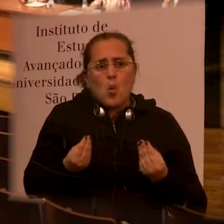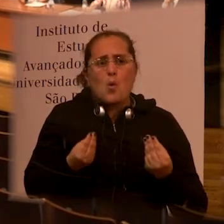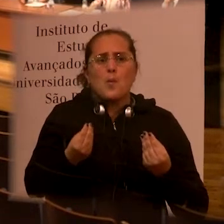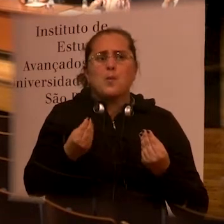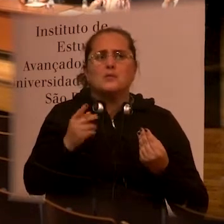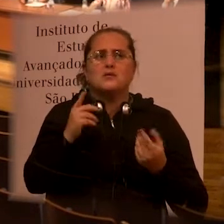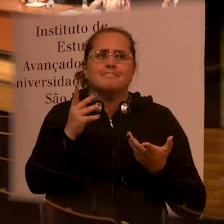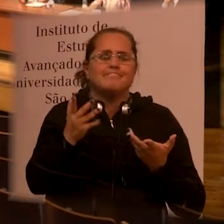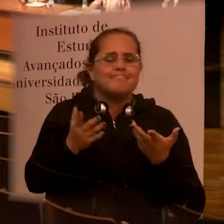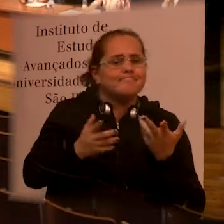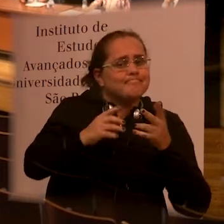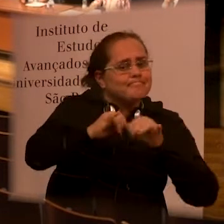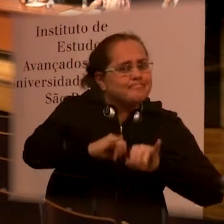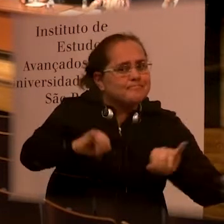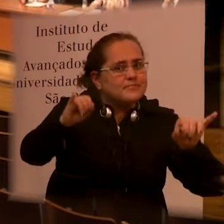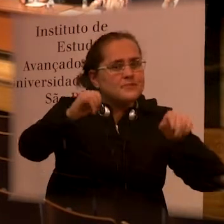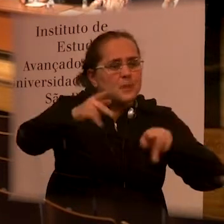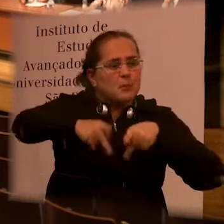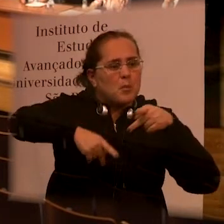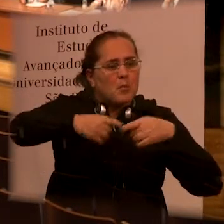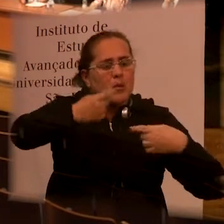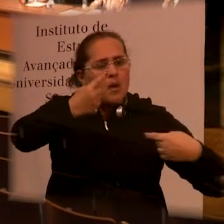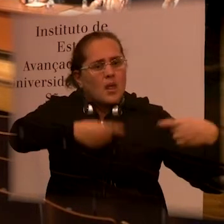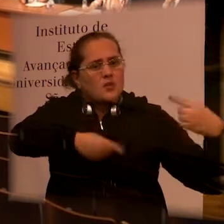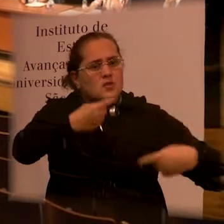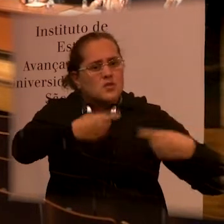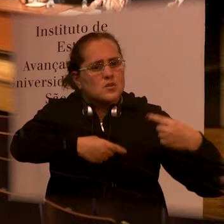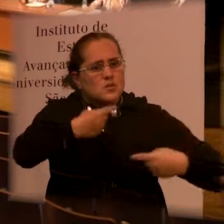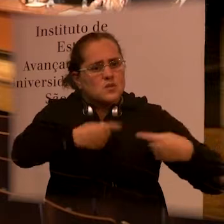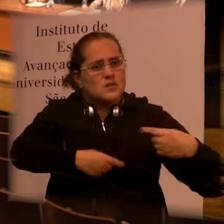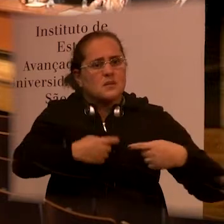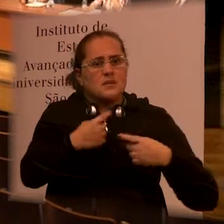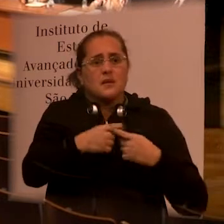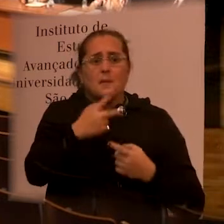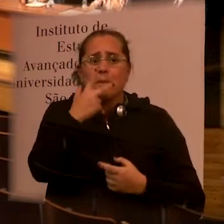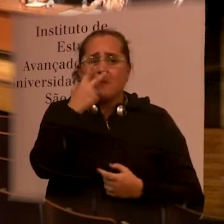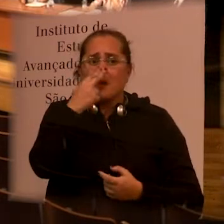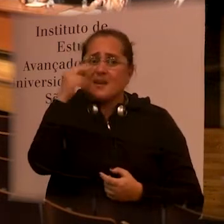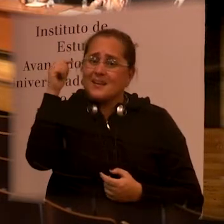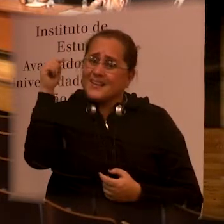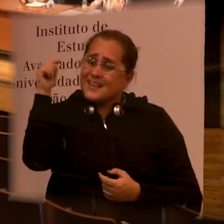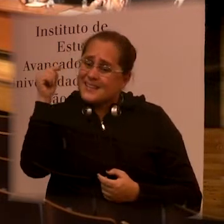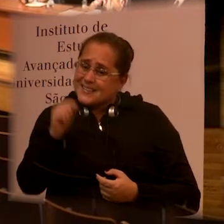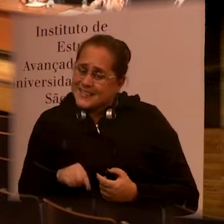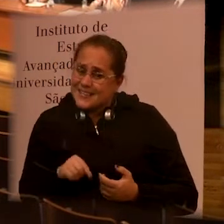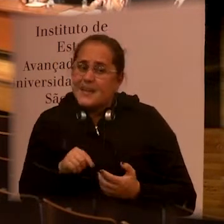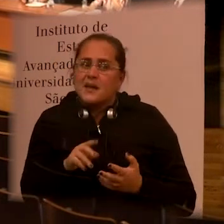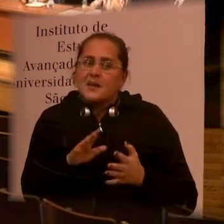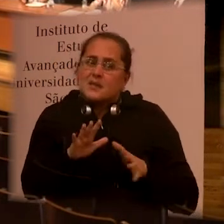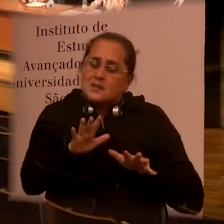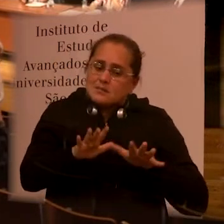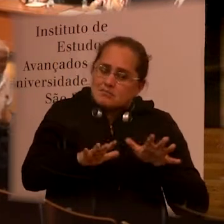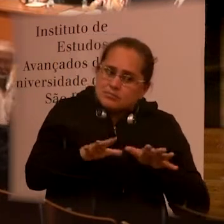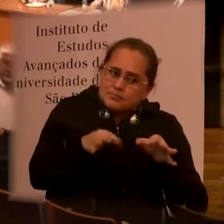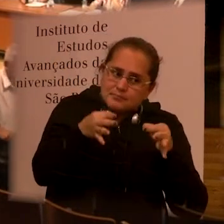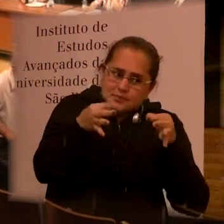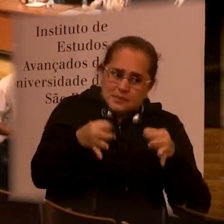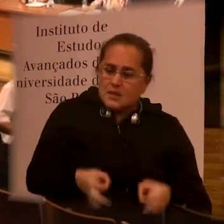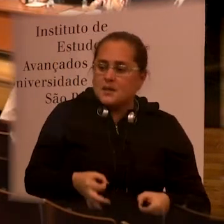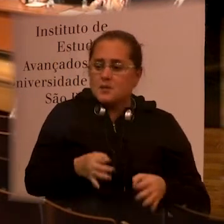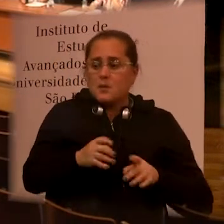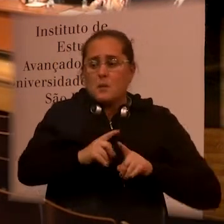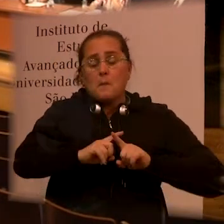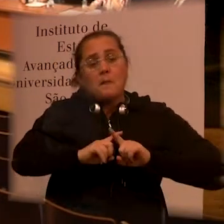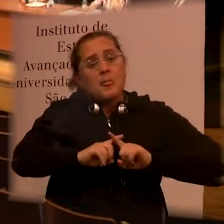we, how could we make this discussion a bit more popular, because it looks like in the academia, this is more constantly, more